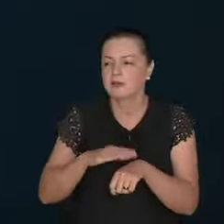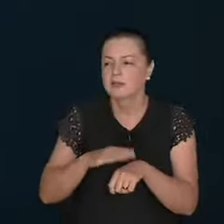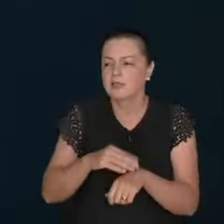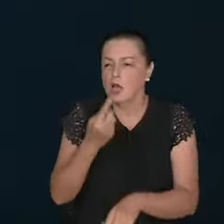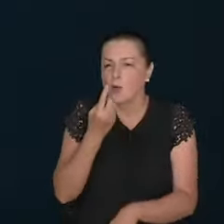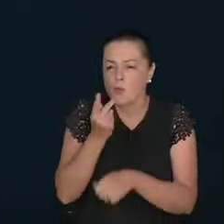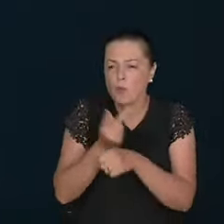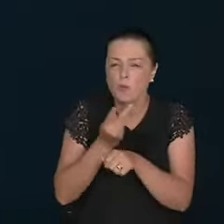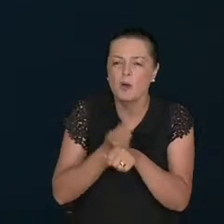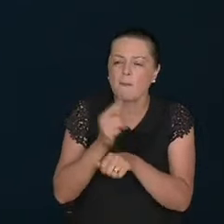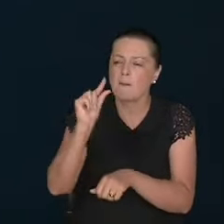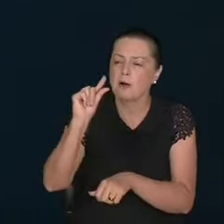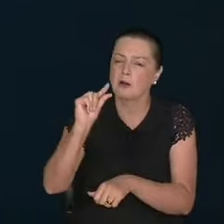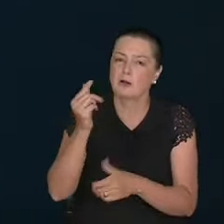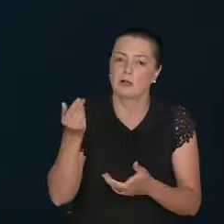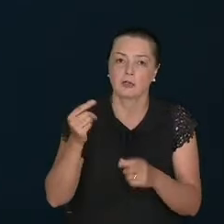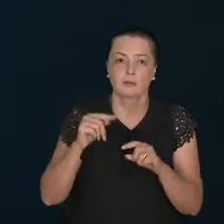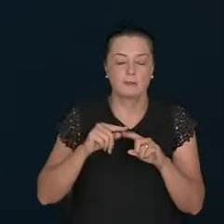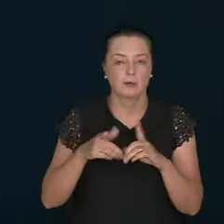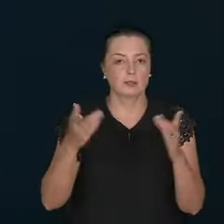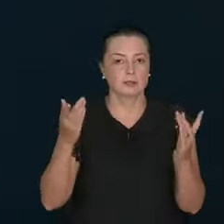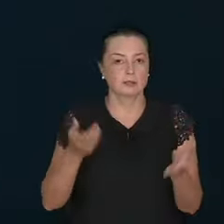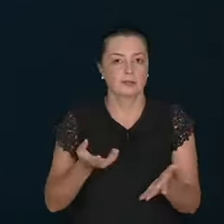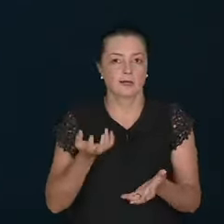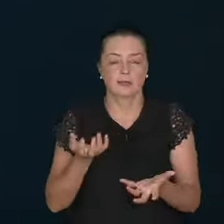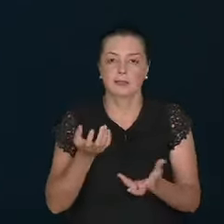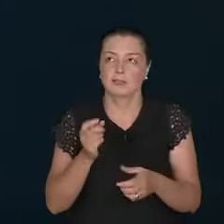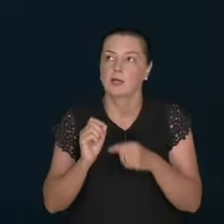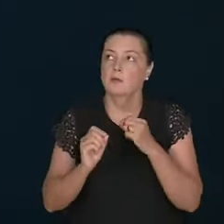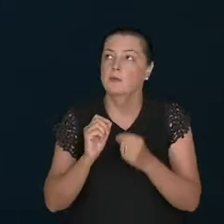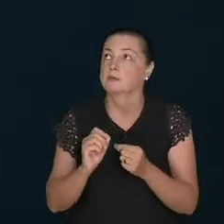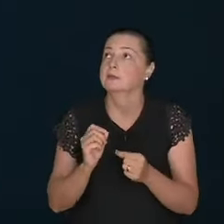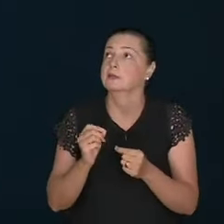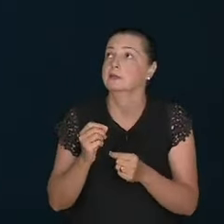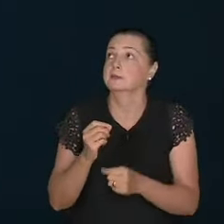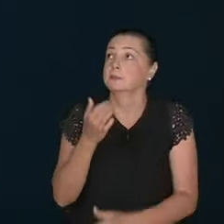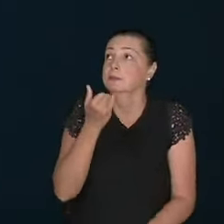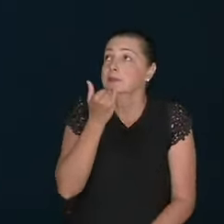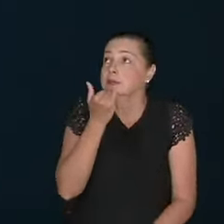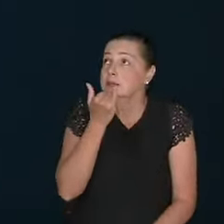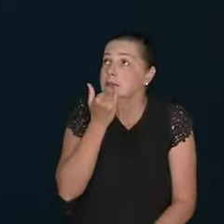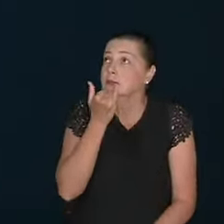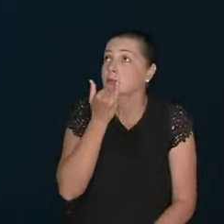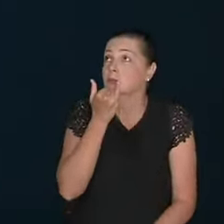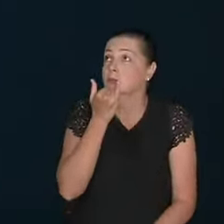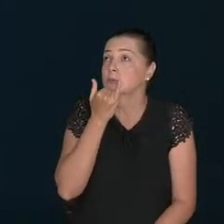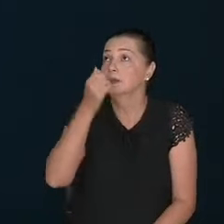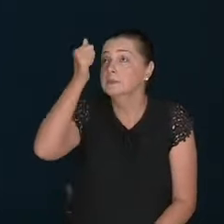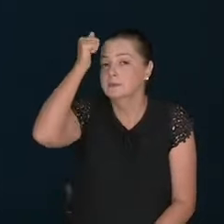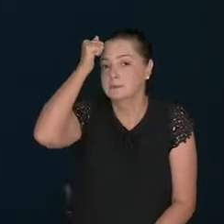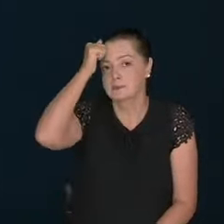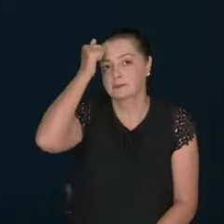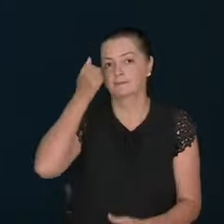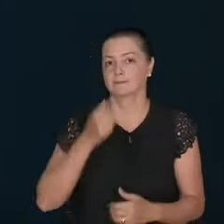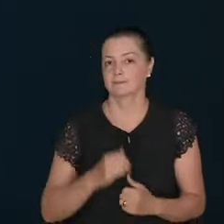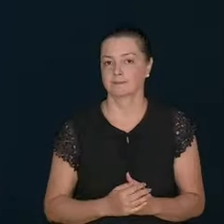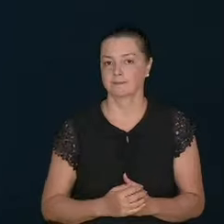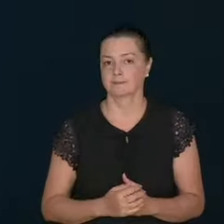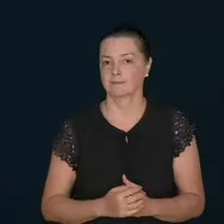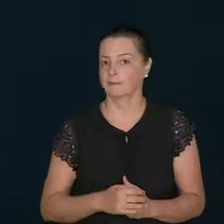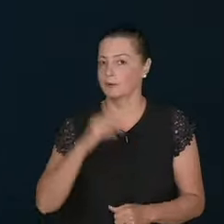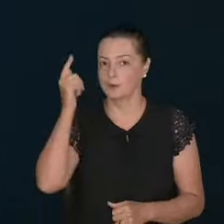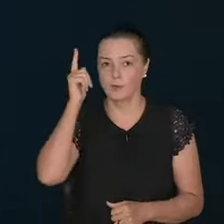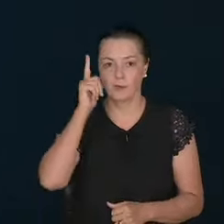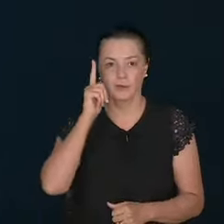would. Commit a minimal mistake. You would. Soon want to. Fix yourself. Correct yourself. Correct yourself. Before God.